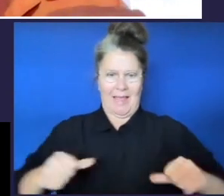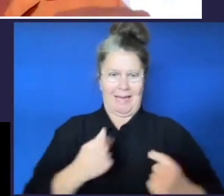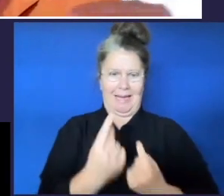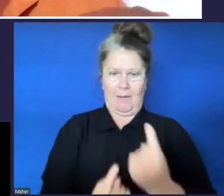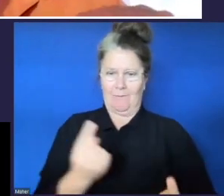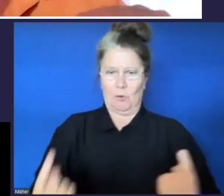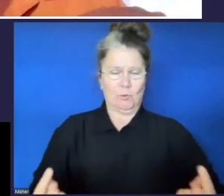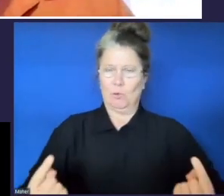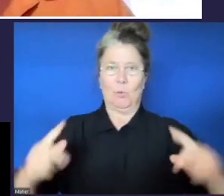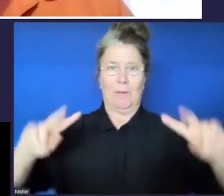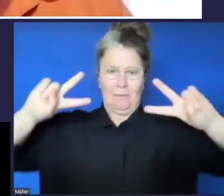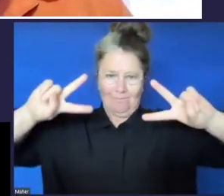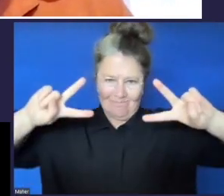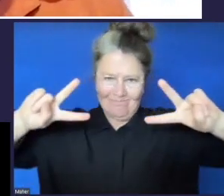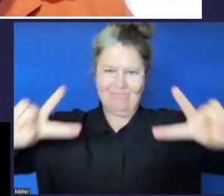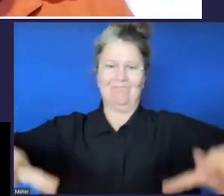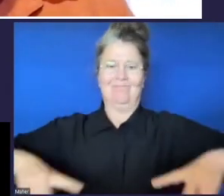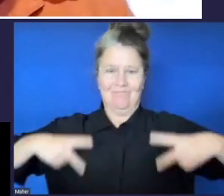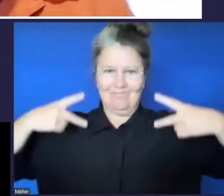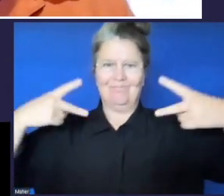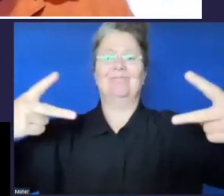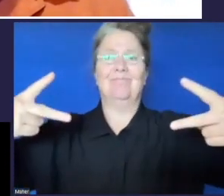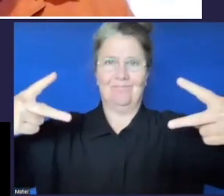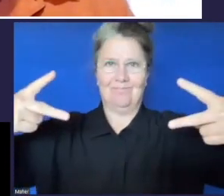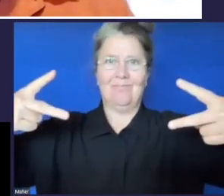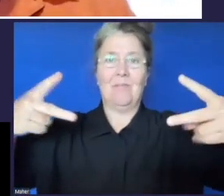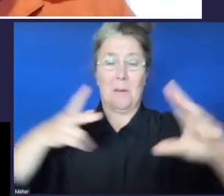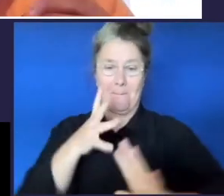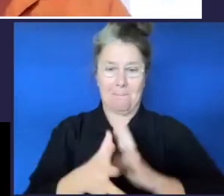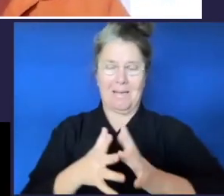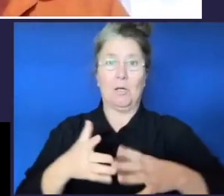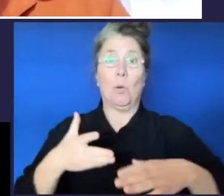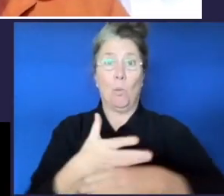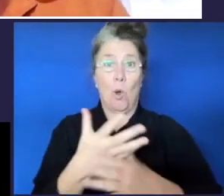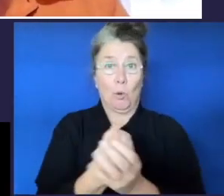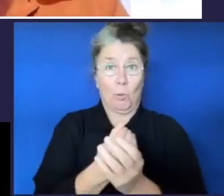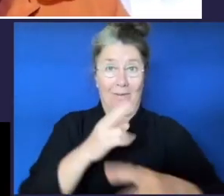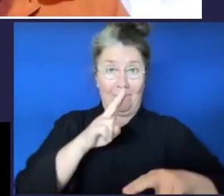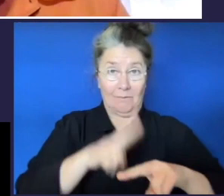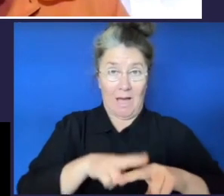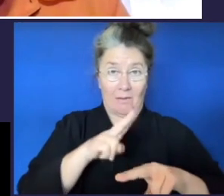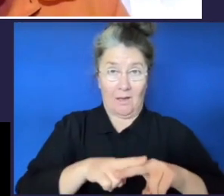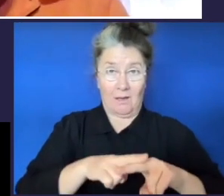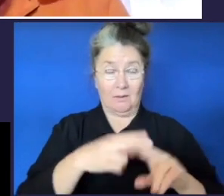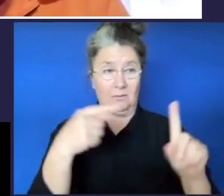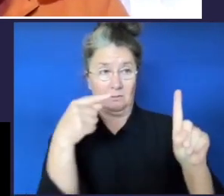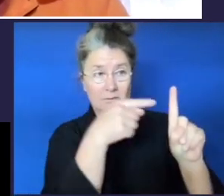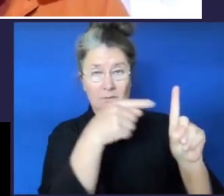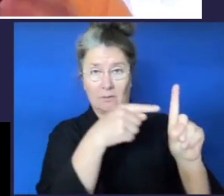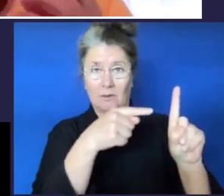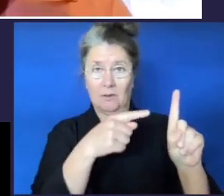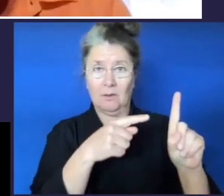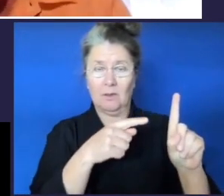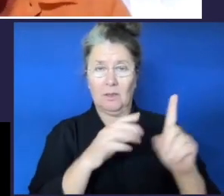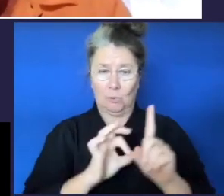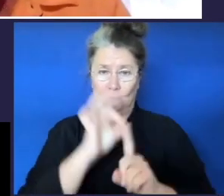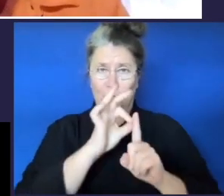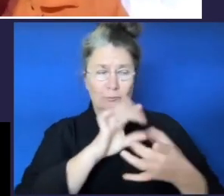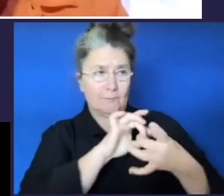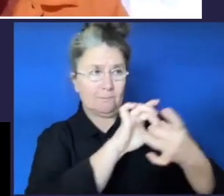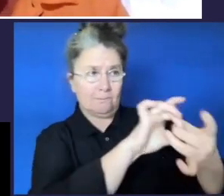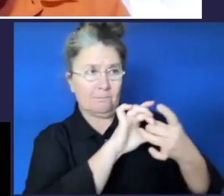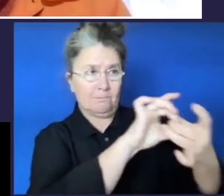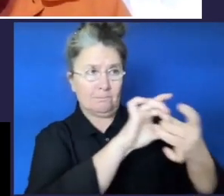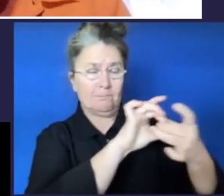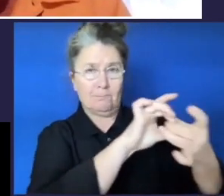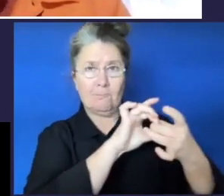we its head with red dust so it's all about working with fathers um improving that relationship stuff and then down